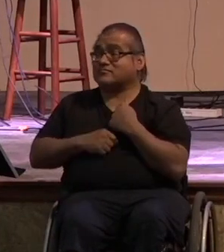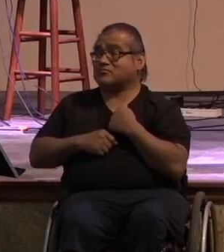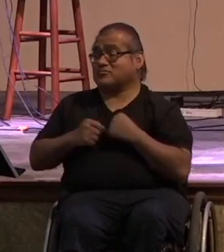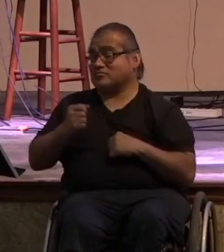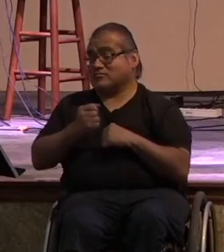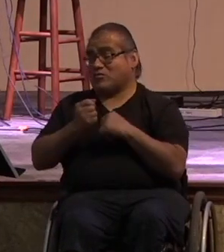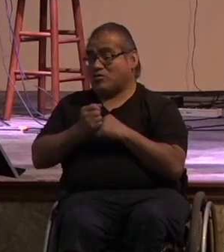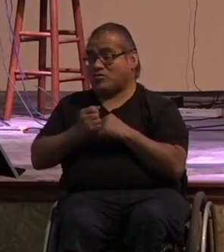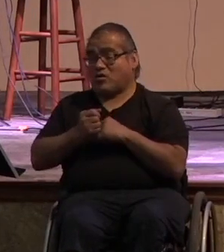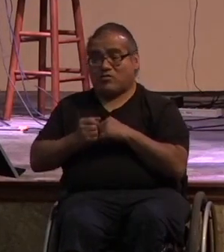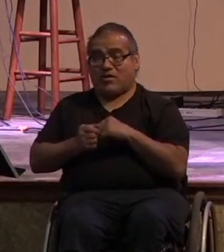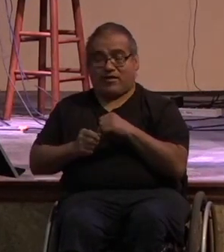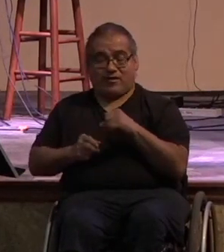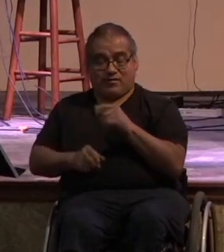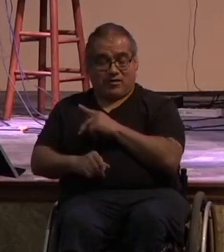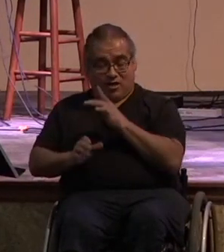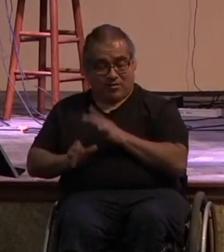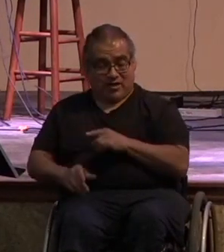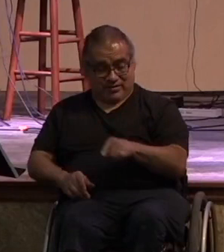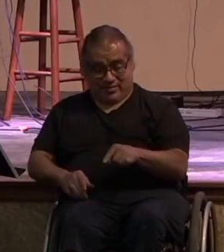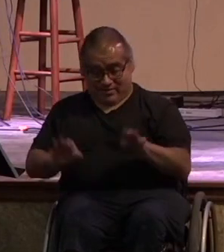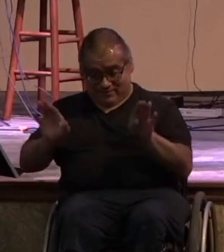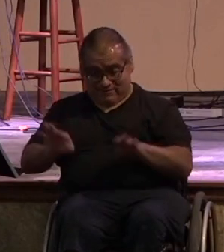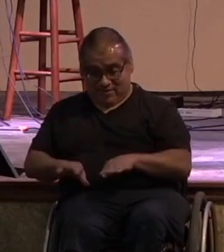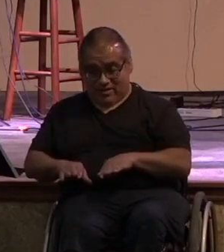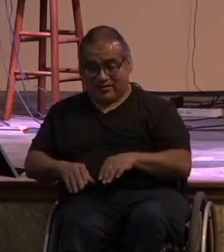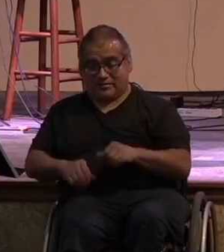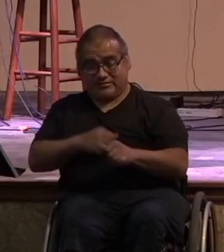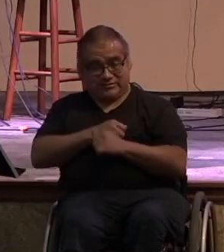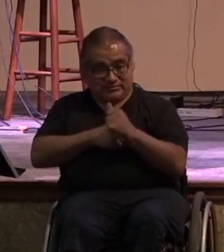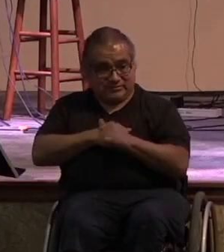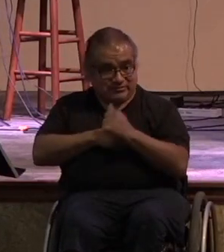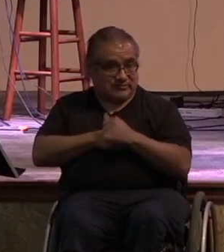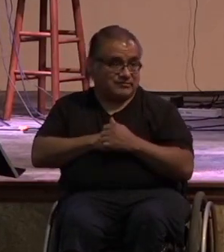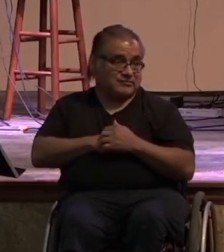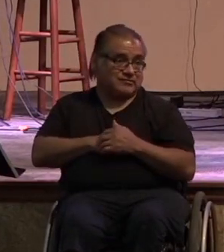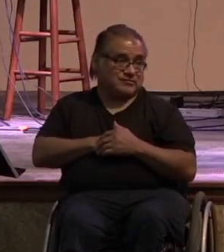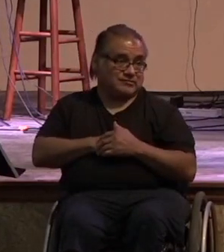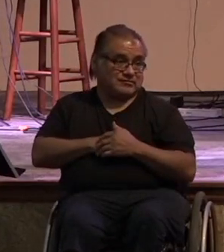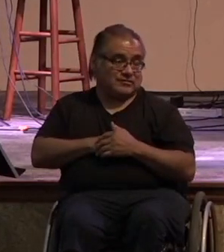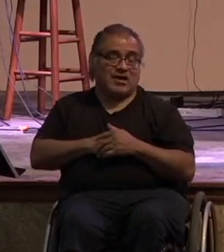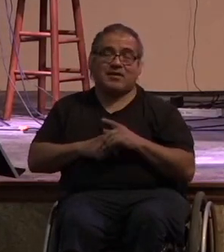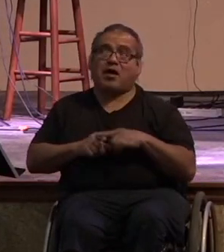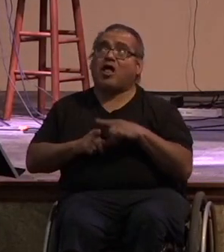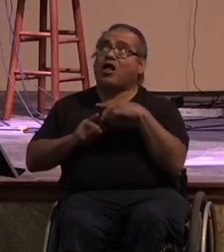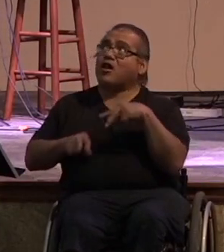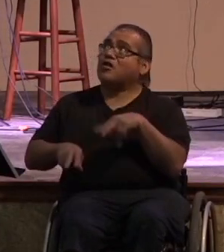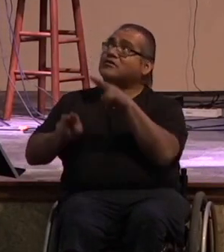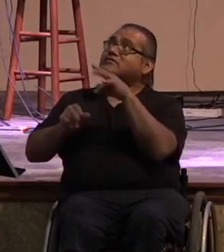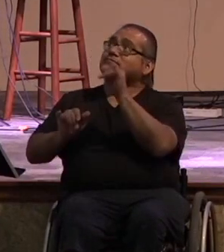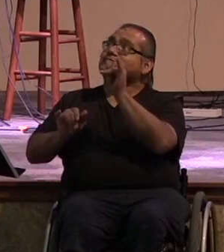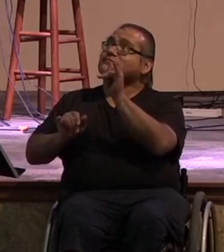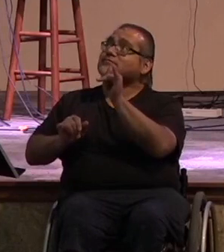is in the valley he's in the the low place in the place of danger right but he casts his eyes up